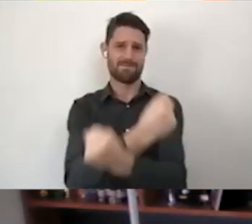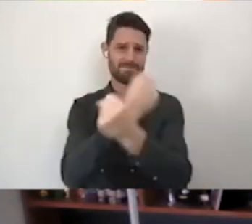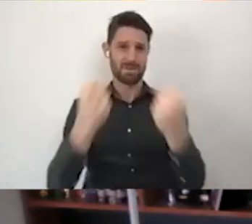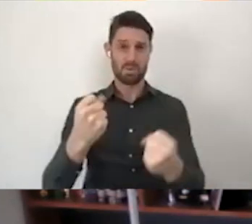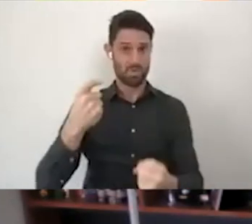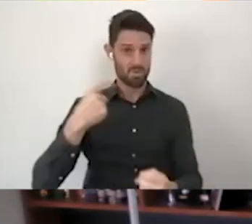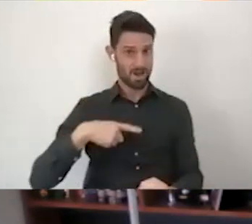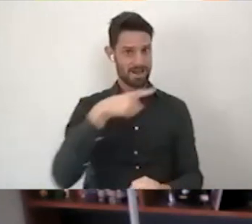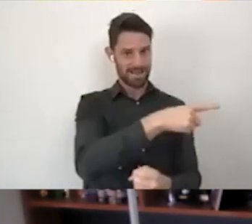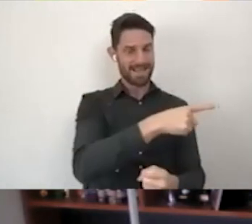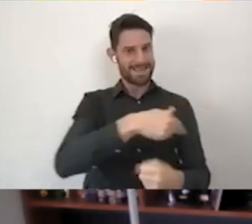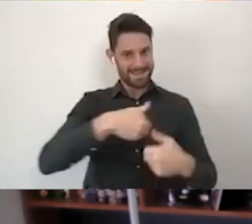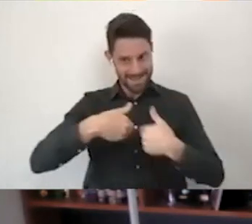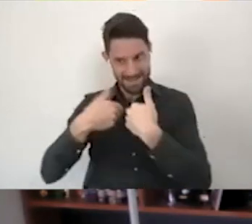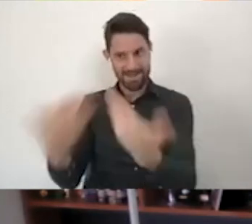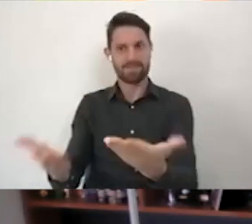individuals.